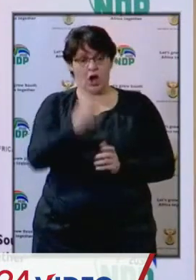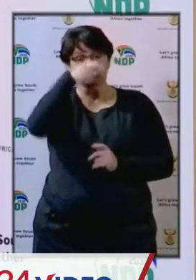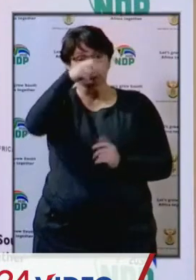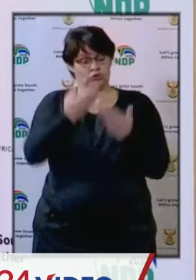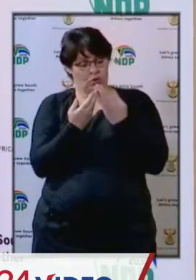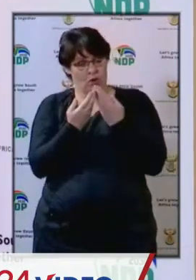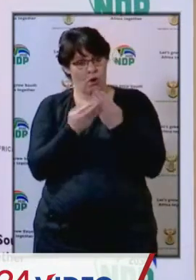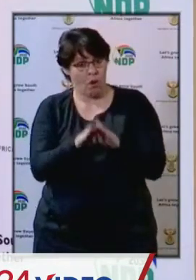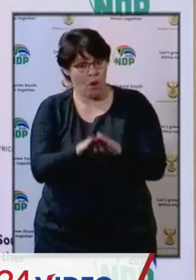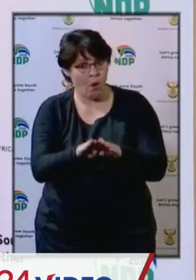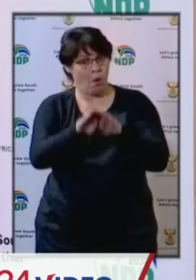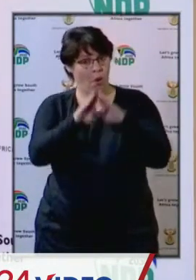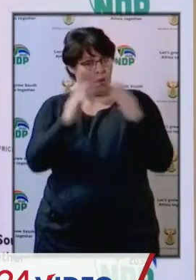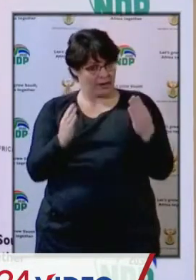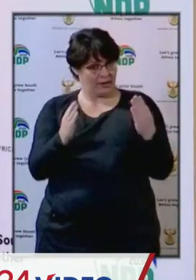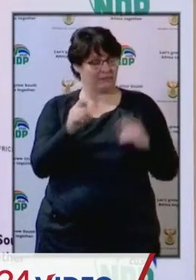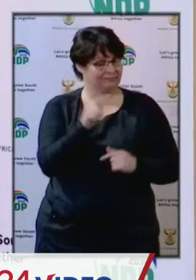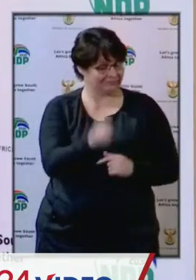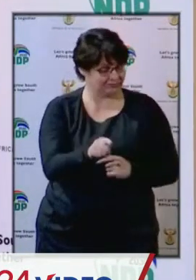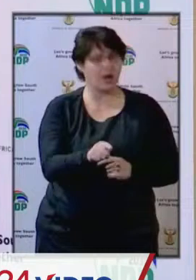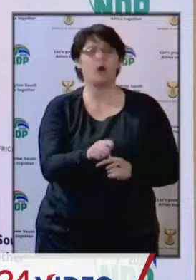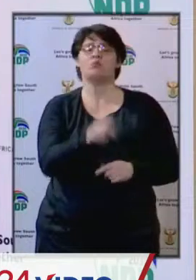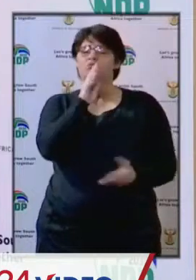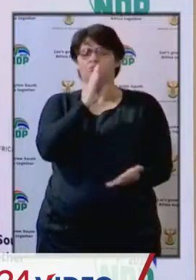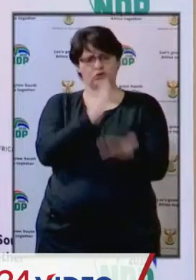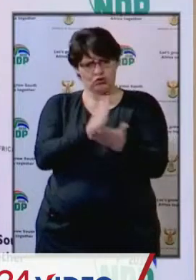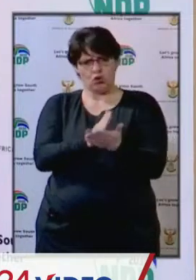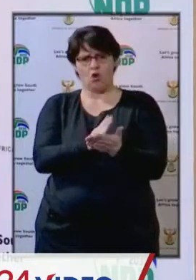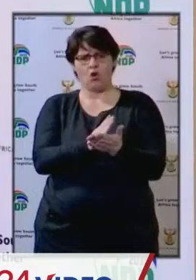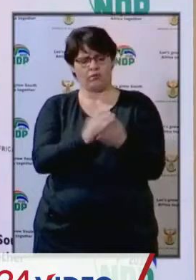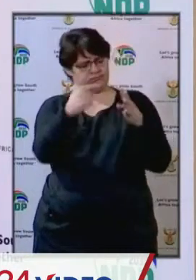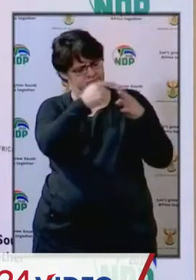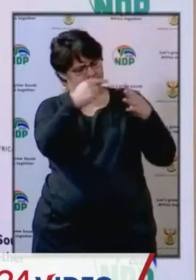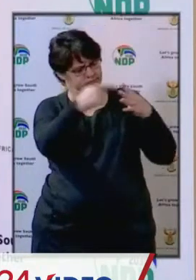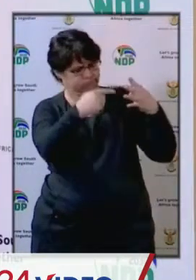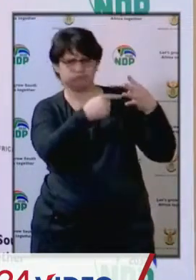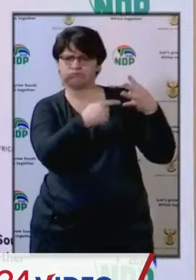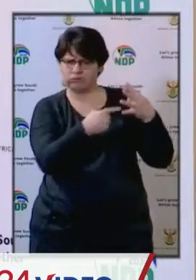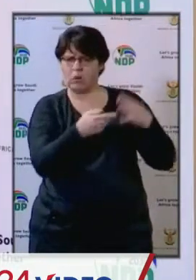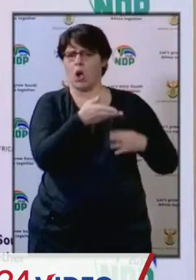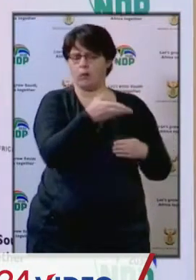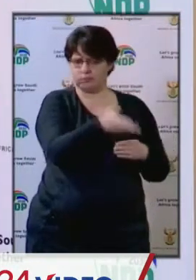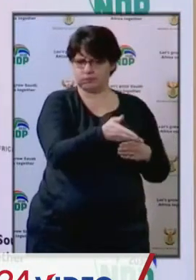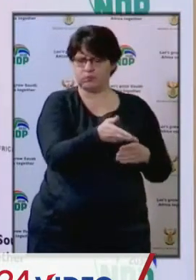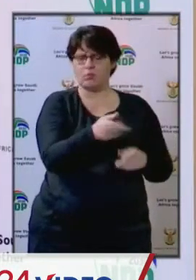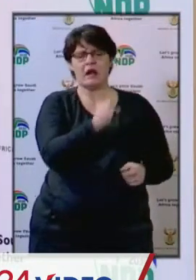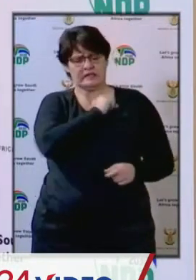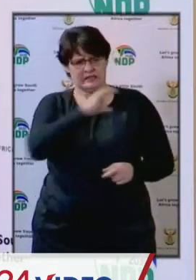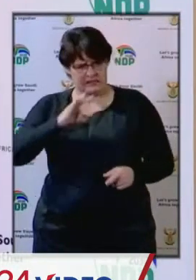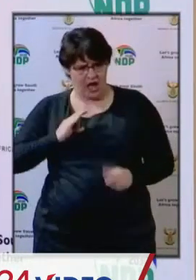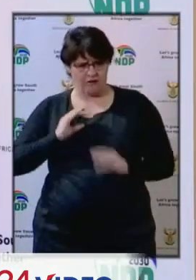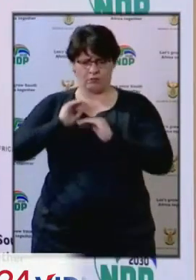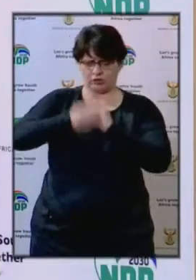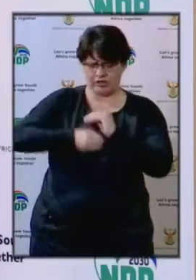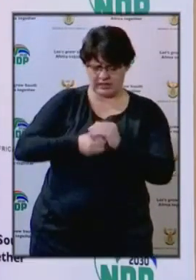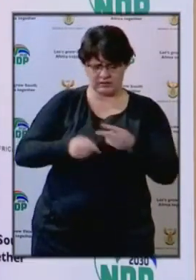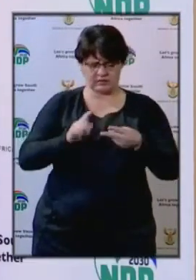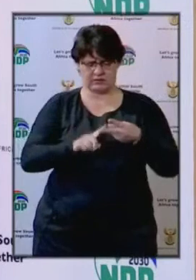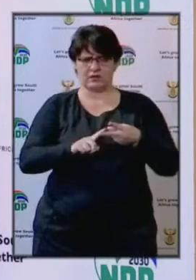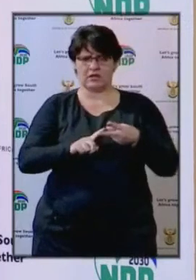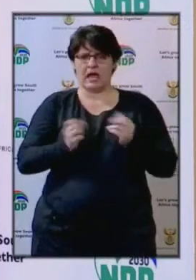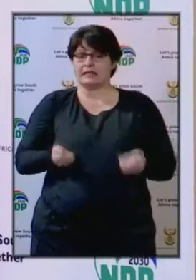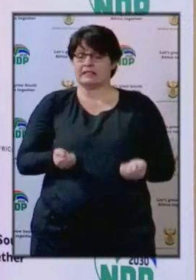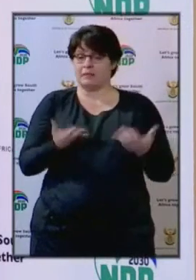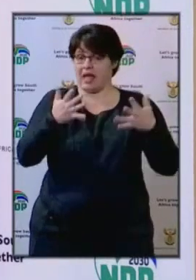we are therefore confident that measures have been put in place to protect our employees, suppliers, tourists,